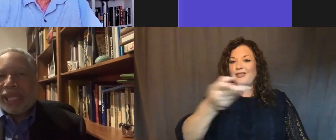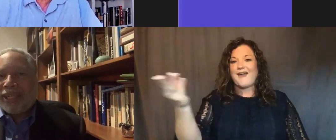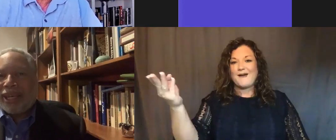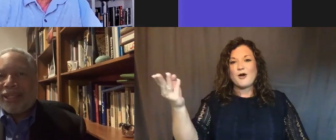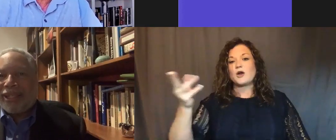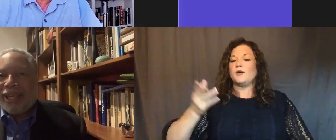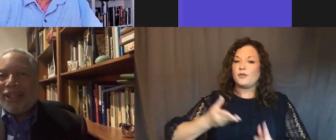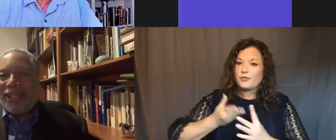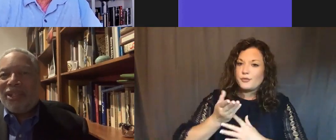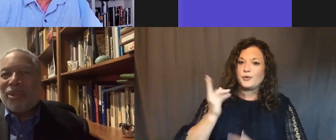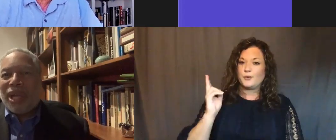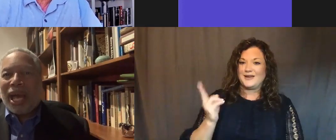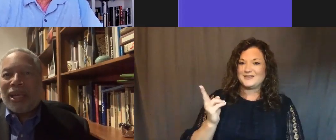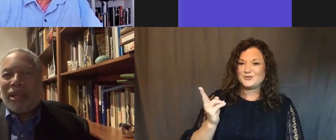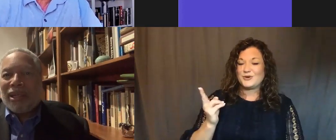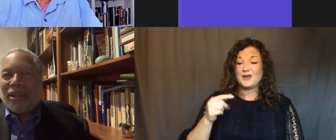And to recognize that. that.